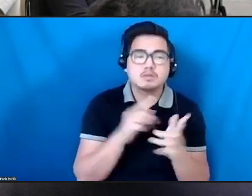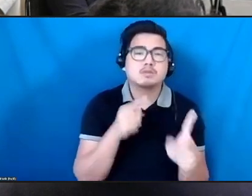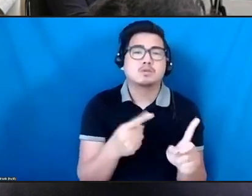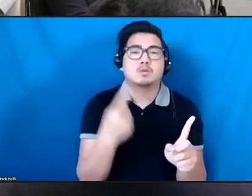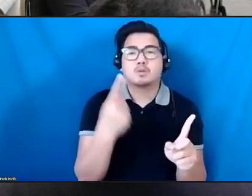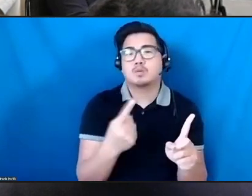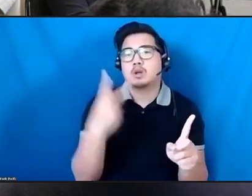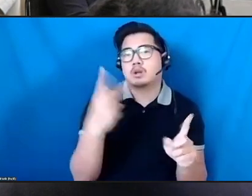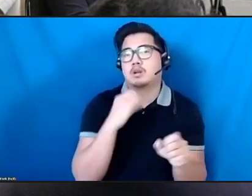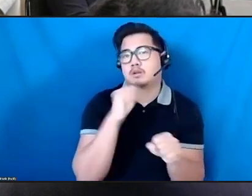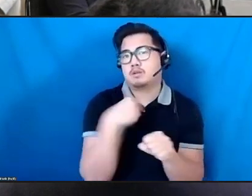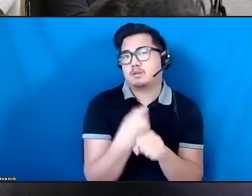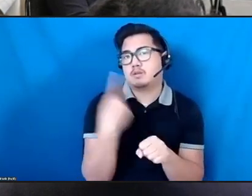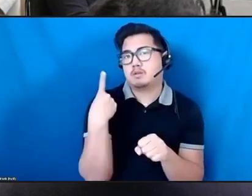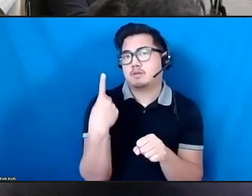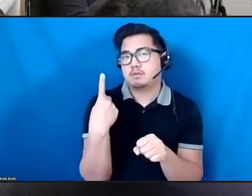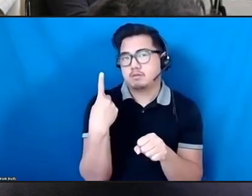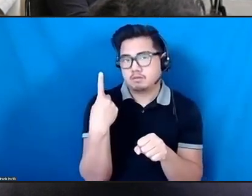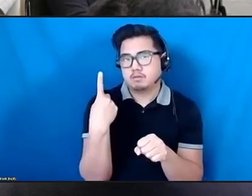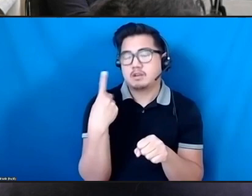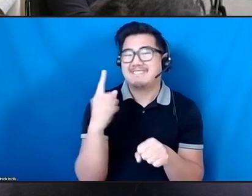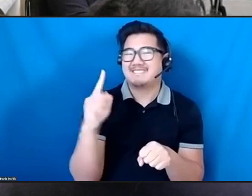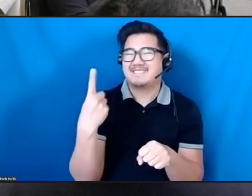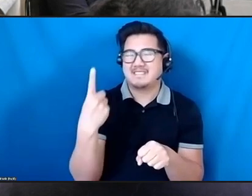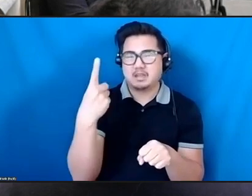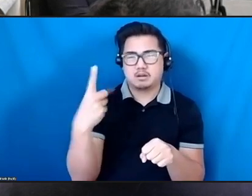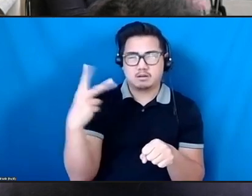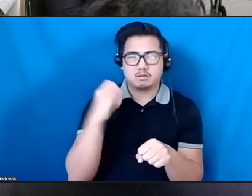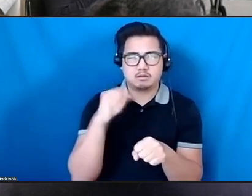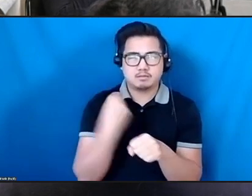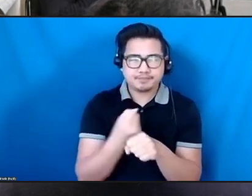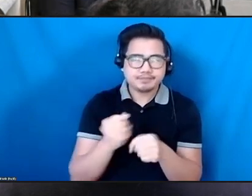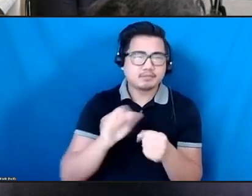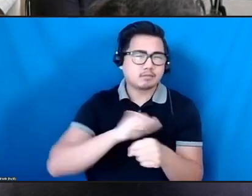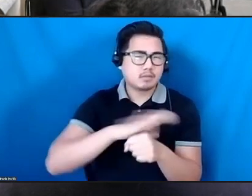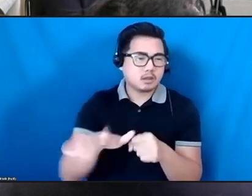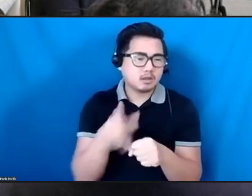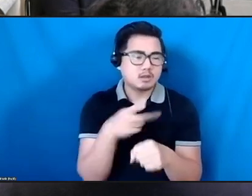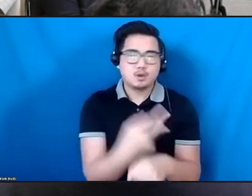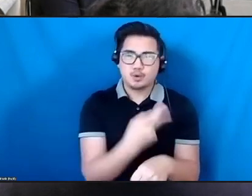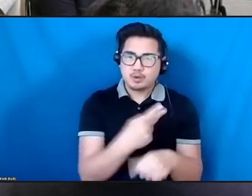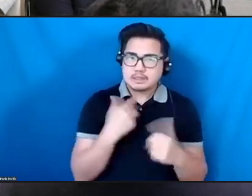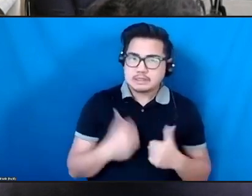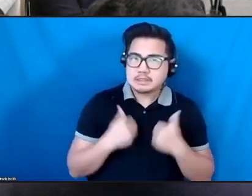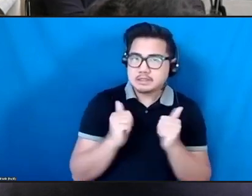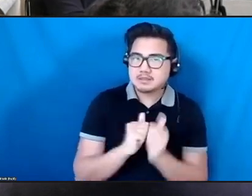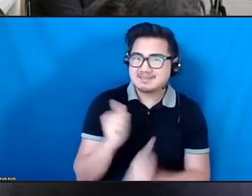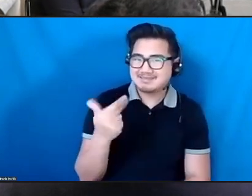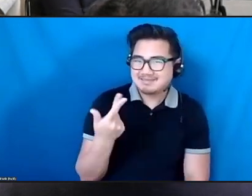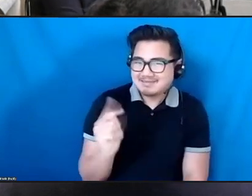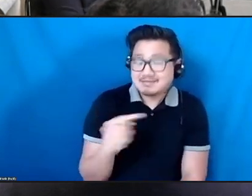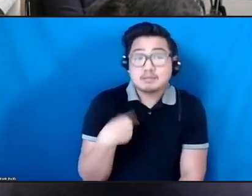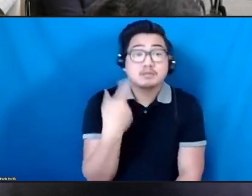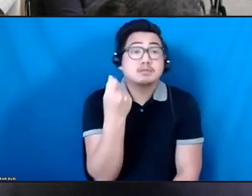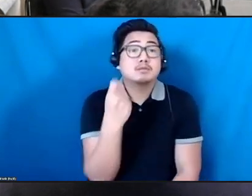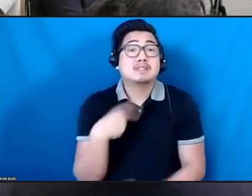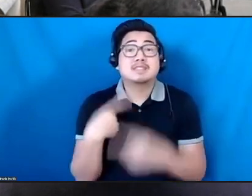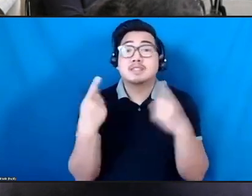she's teaching six feet away from me, separated by a wall. And